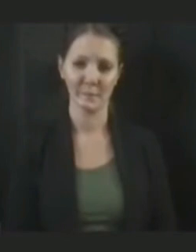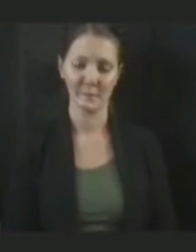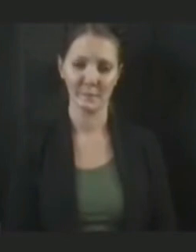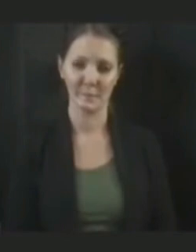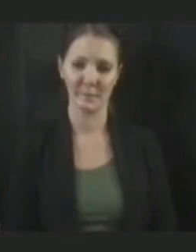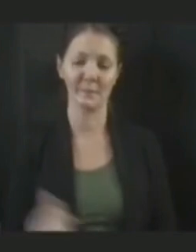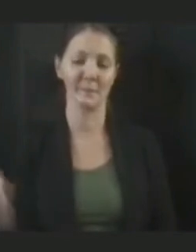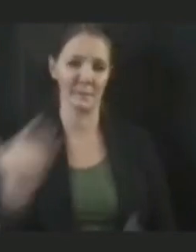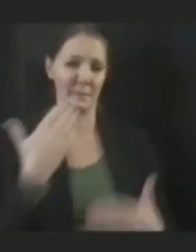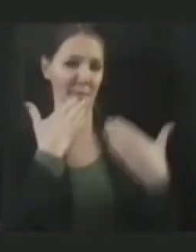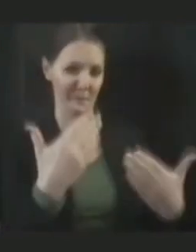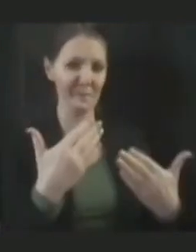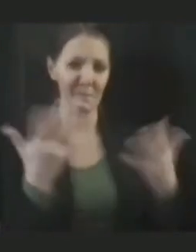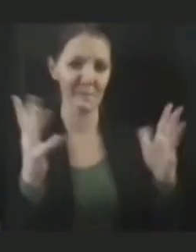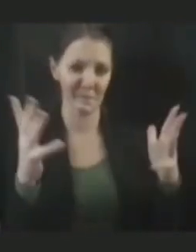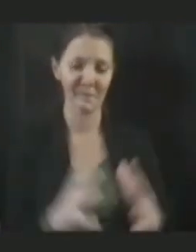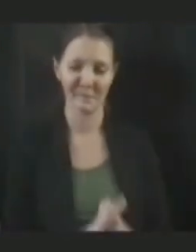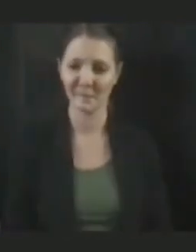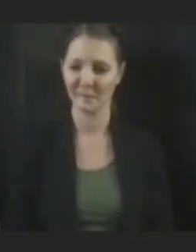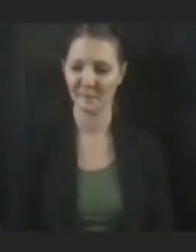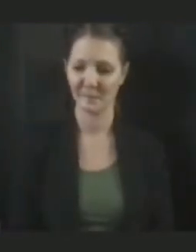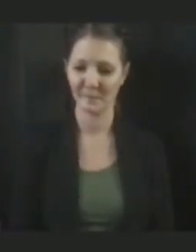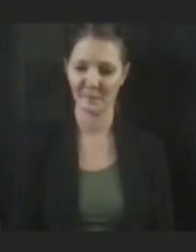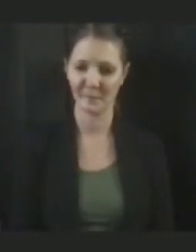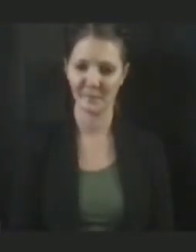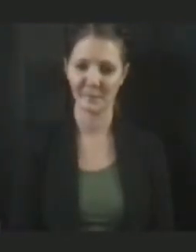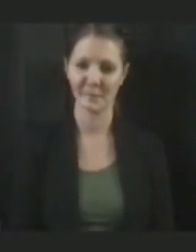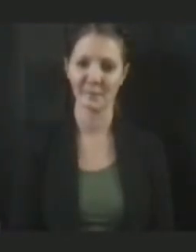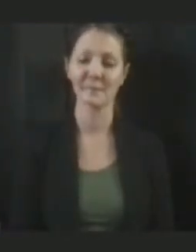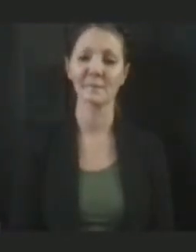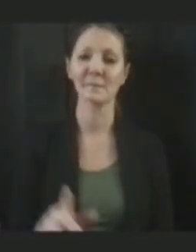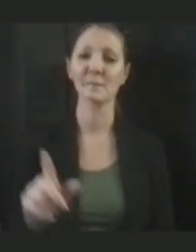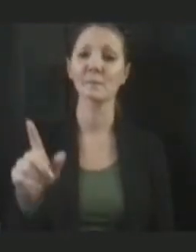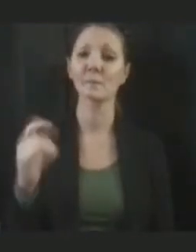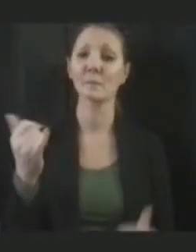Thank you so much.